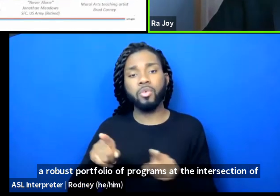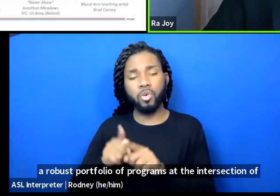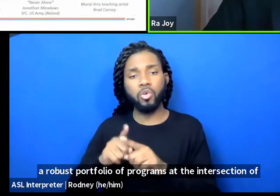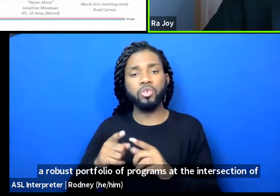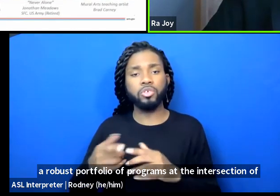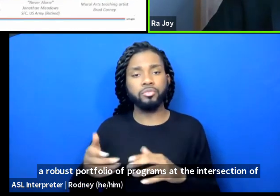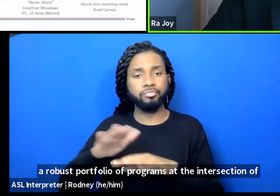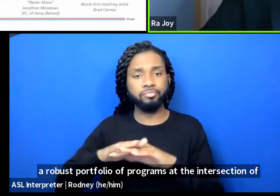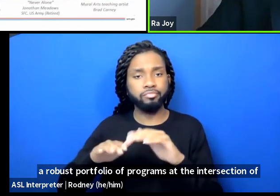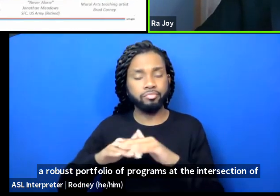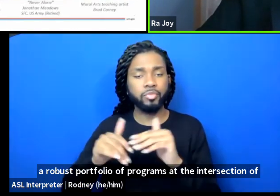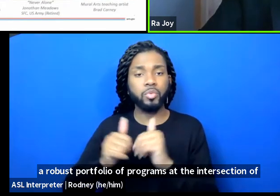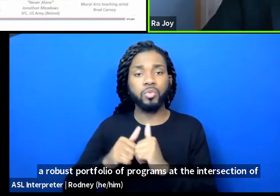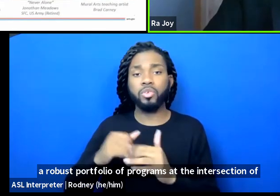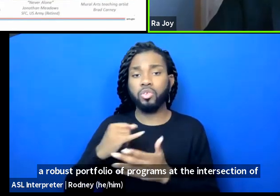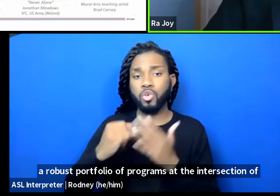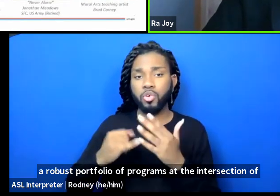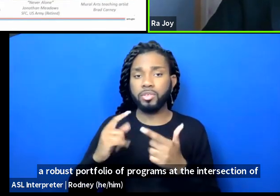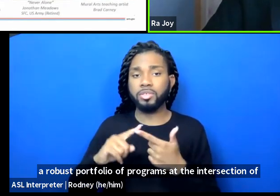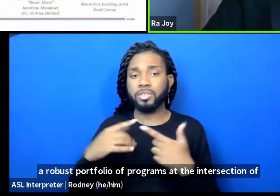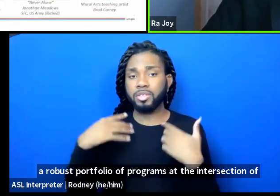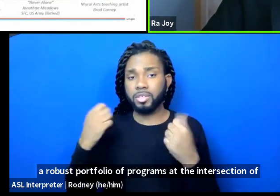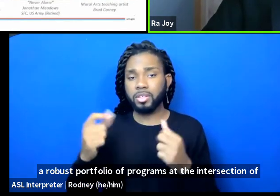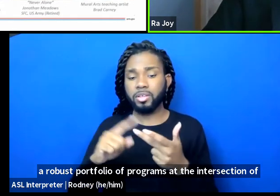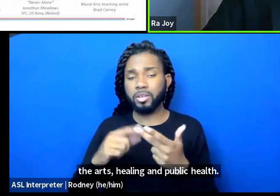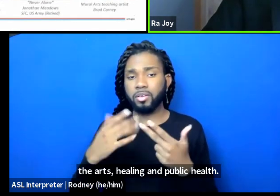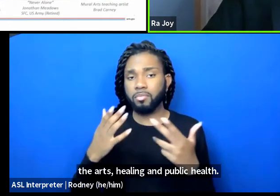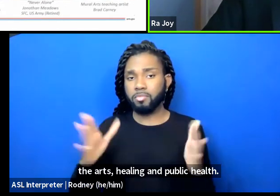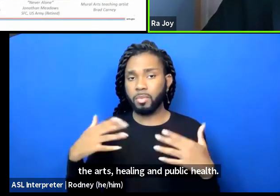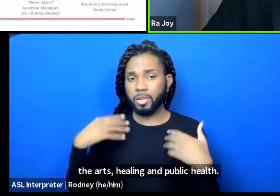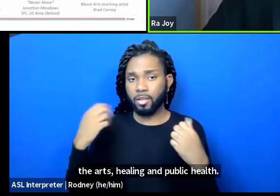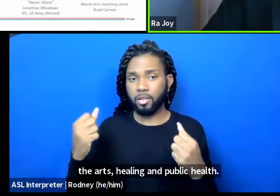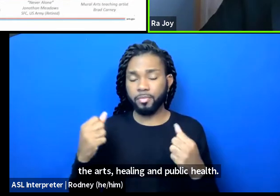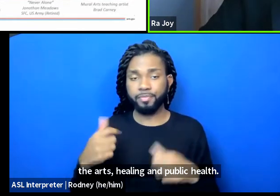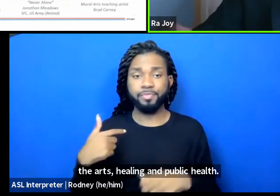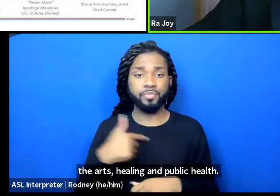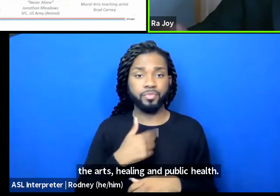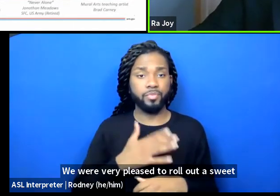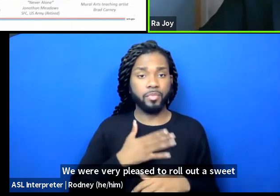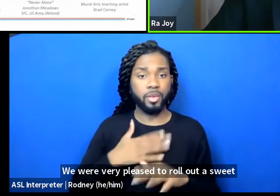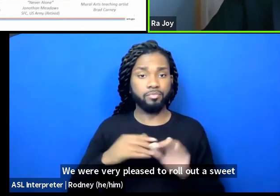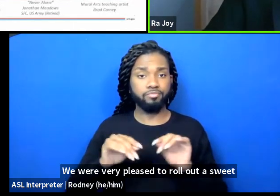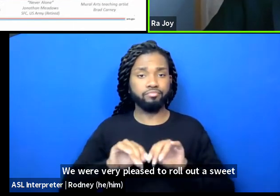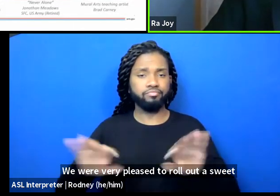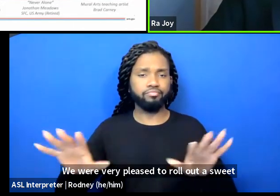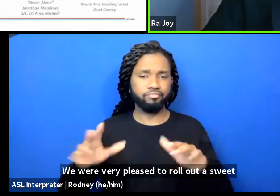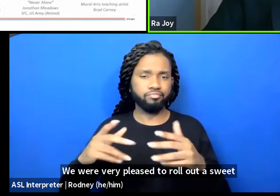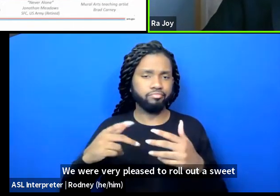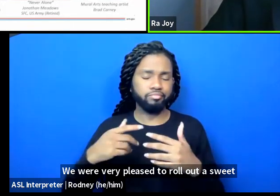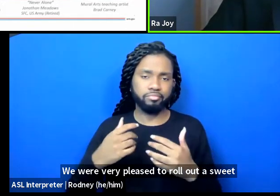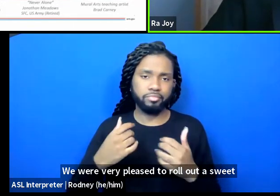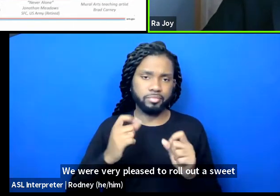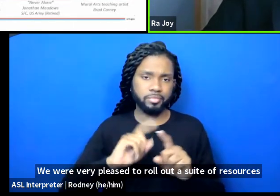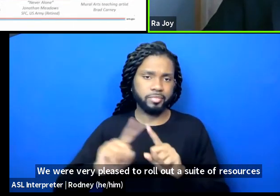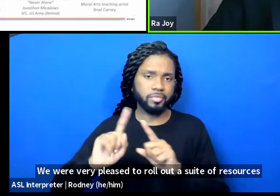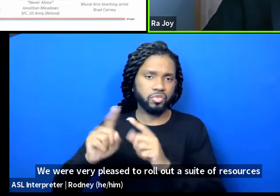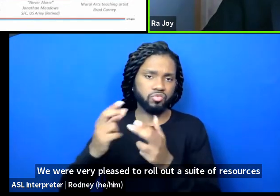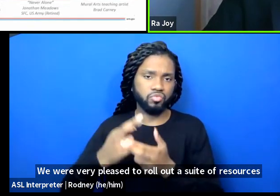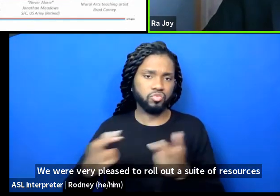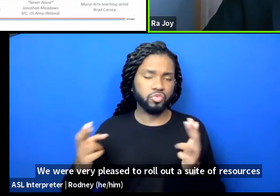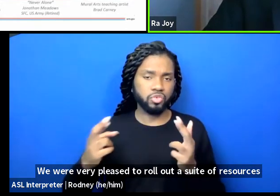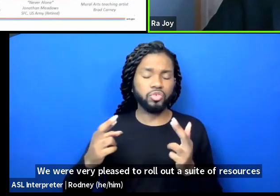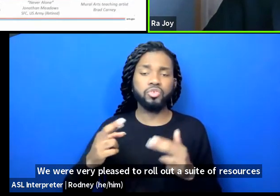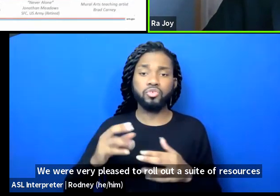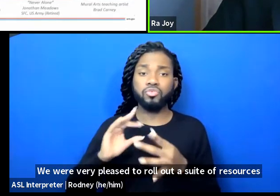arts, healing, and public health. We were very pleased to roll out a suite of resources around the art of